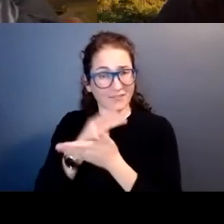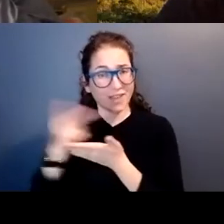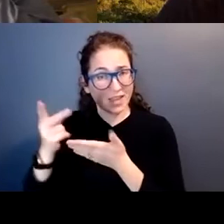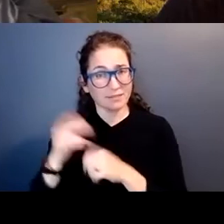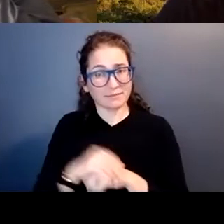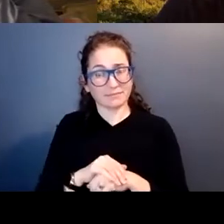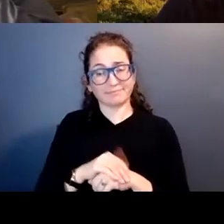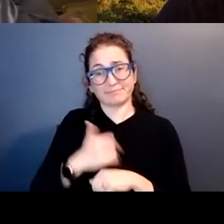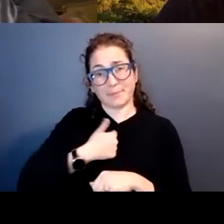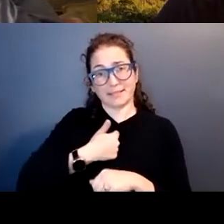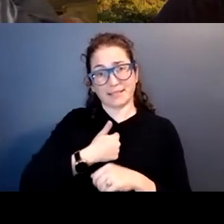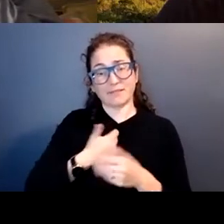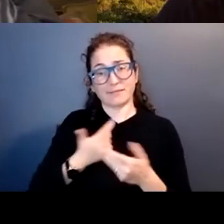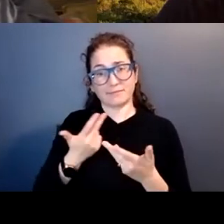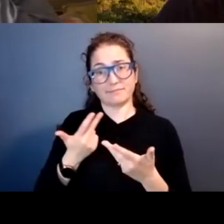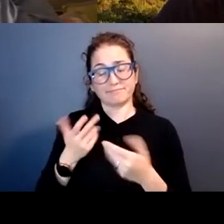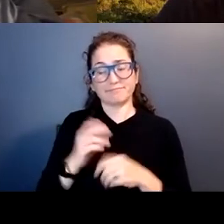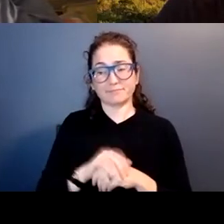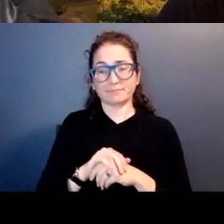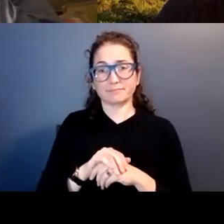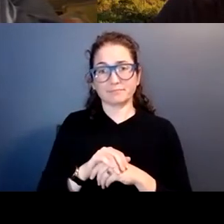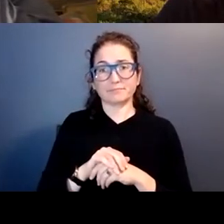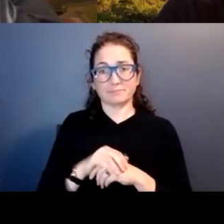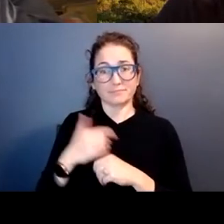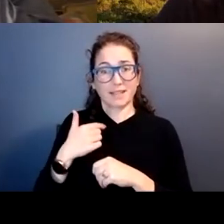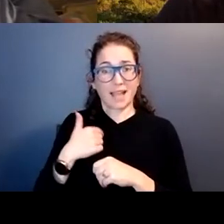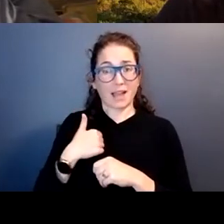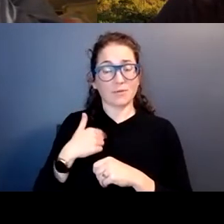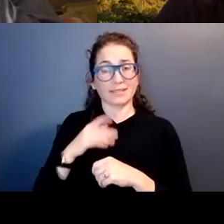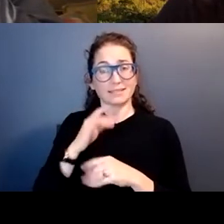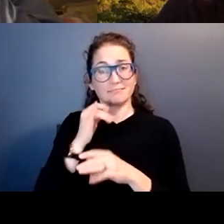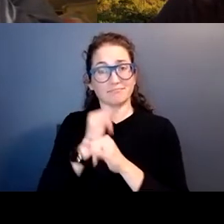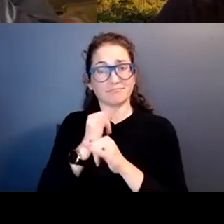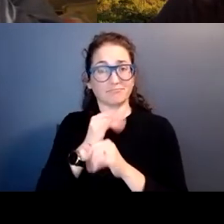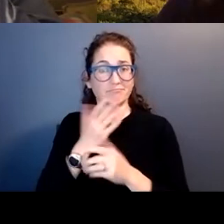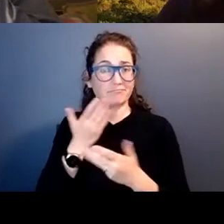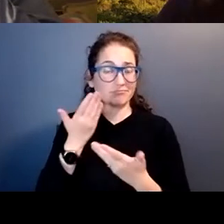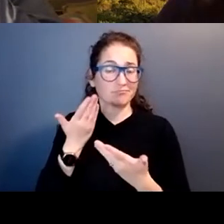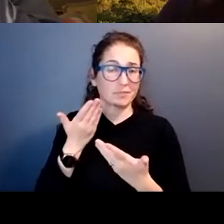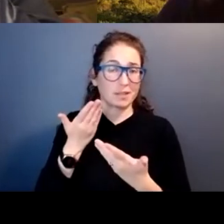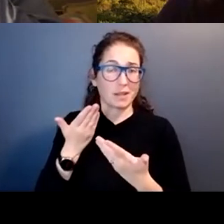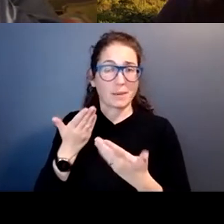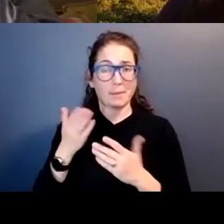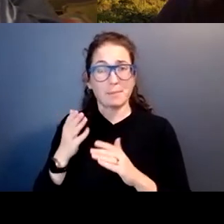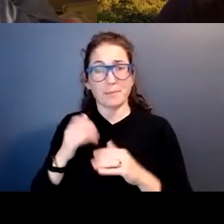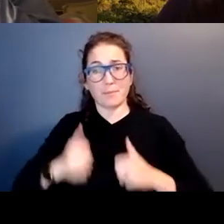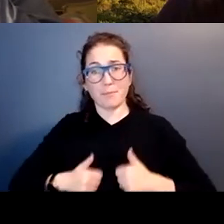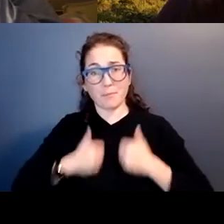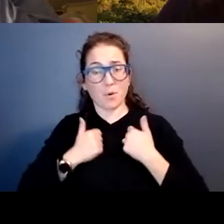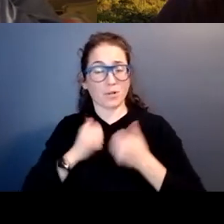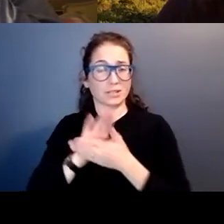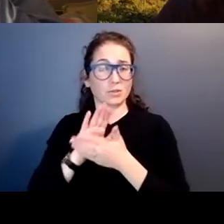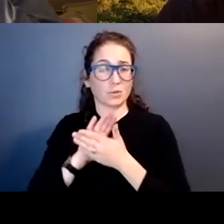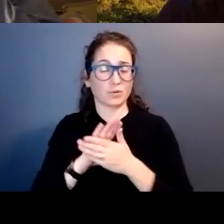myself was in a residential boarding school when I was six years old, till I was nine years old.